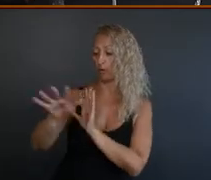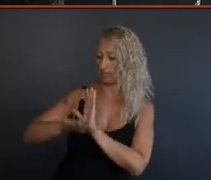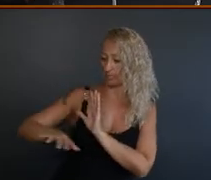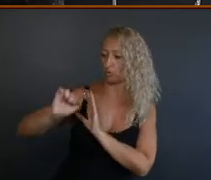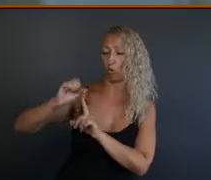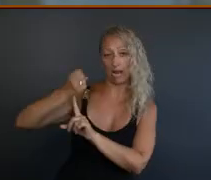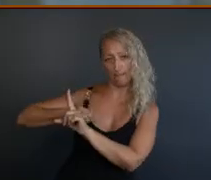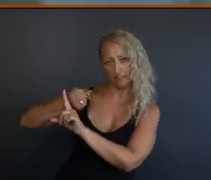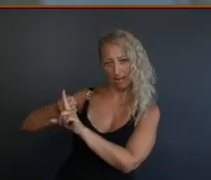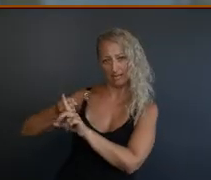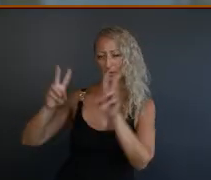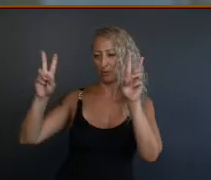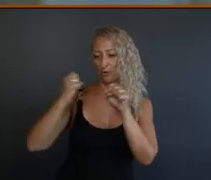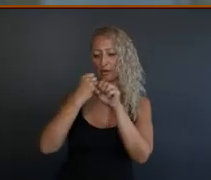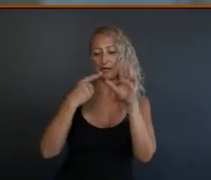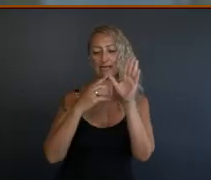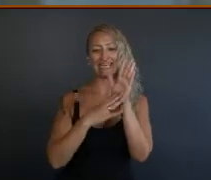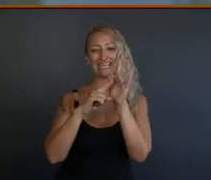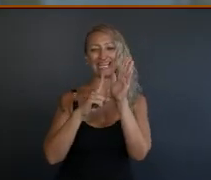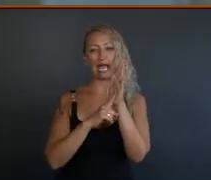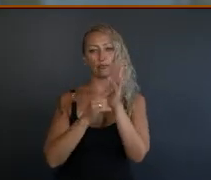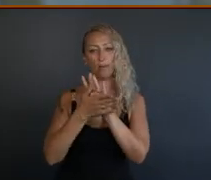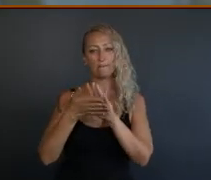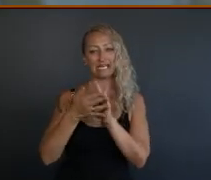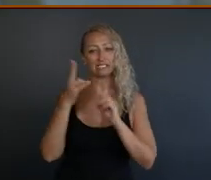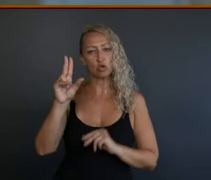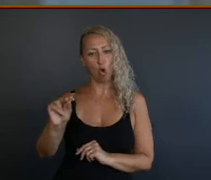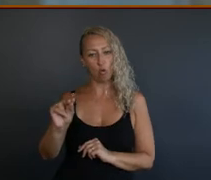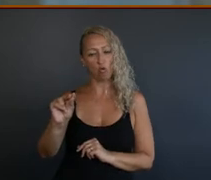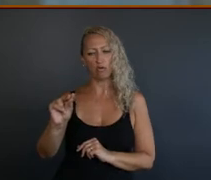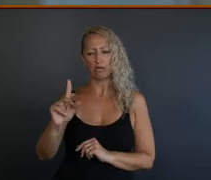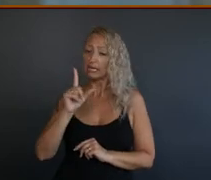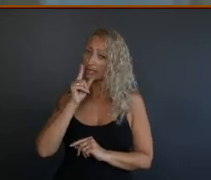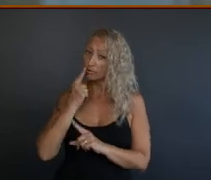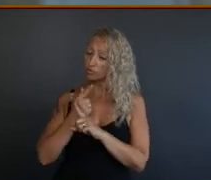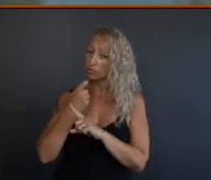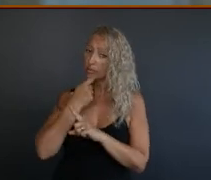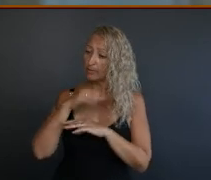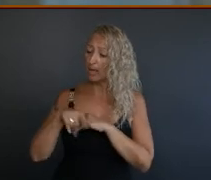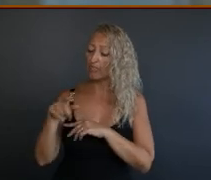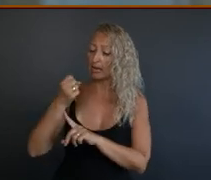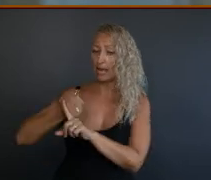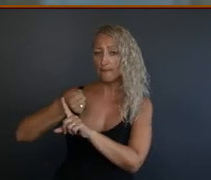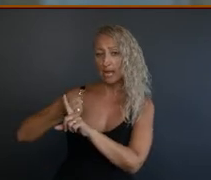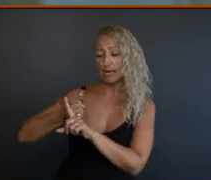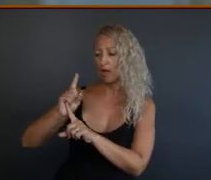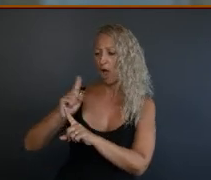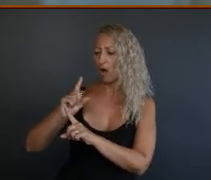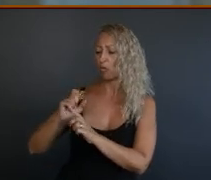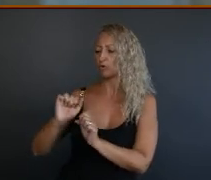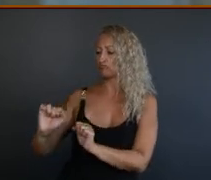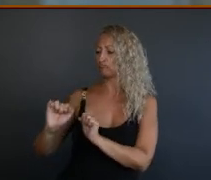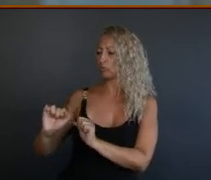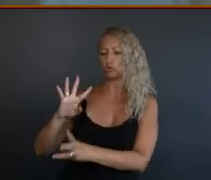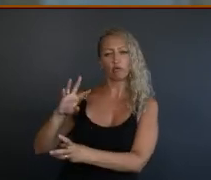campaign. Yeah. The Gamil Means No campaign. Can you talk a bit about that, that campaign and what it's doing? Because I think